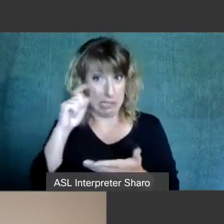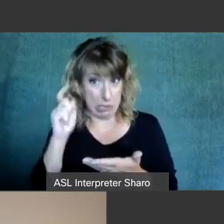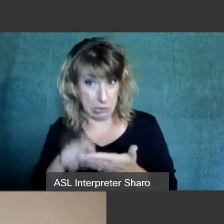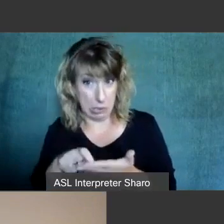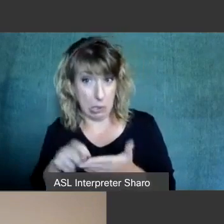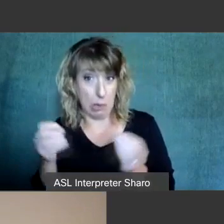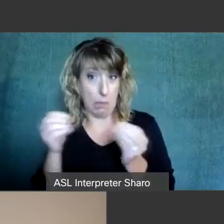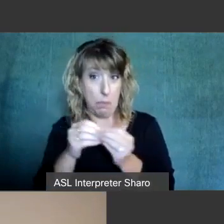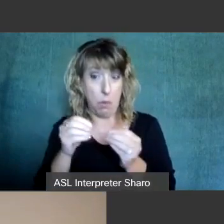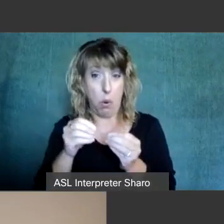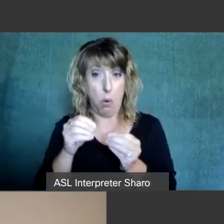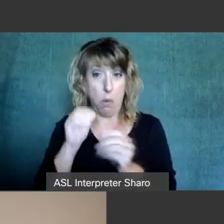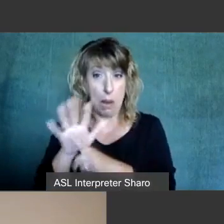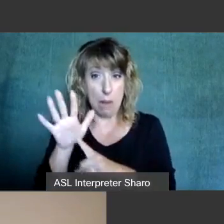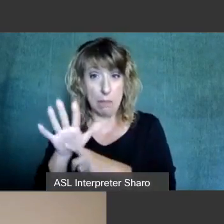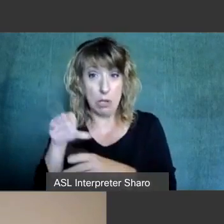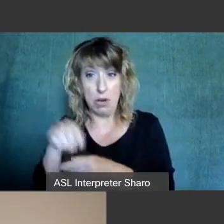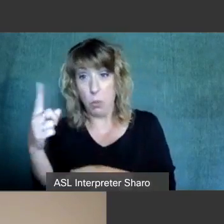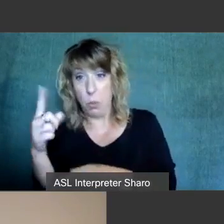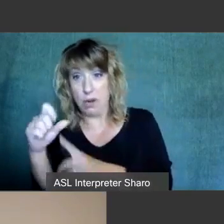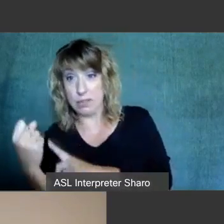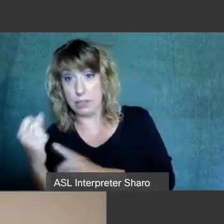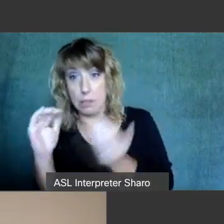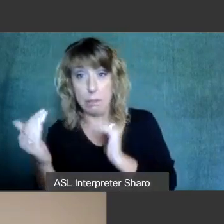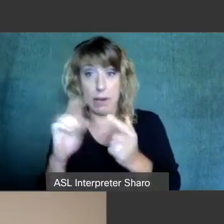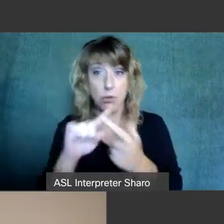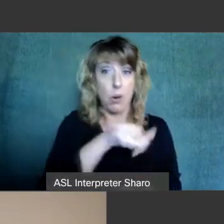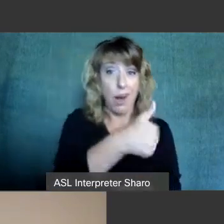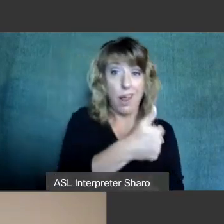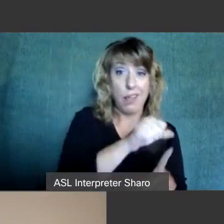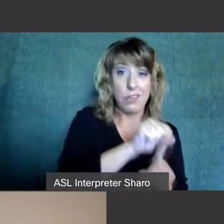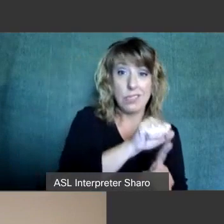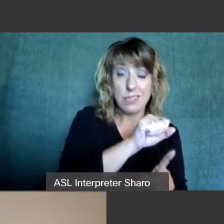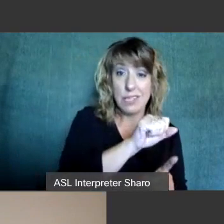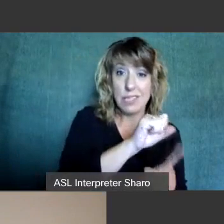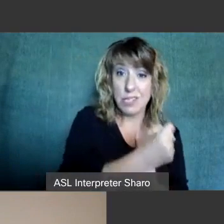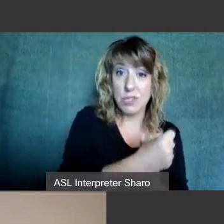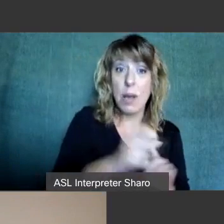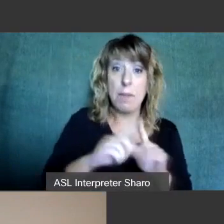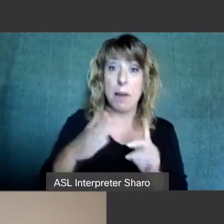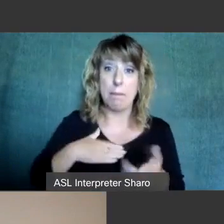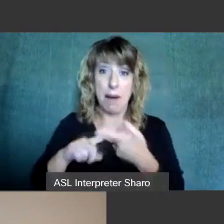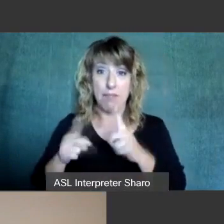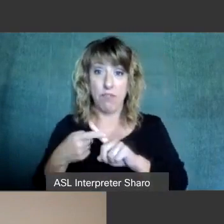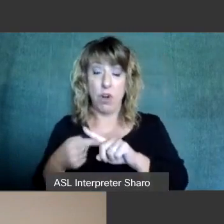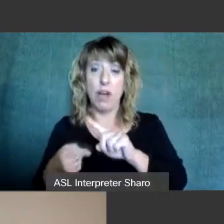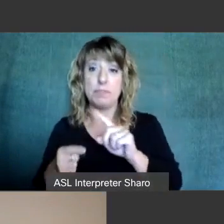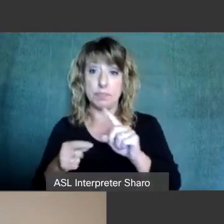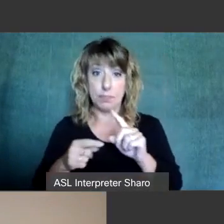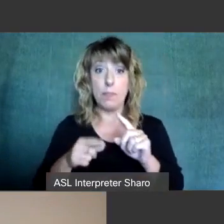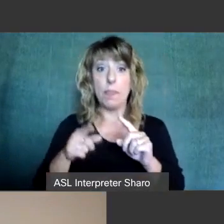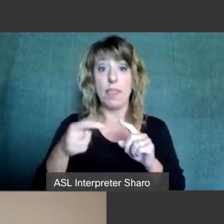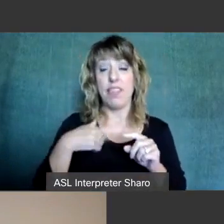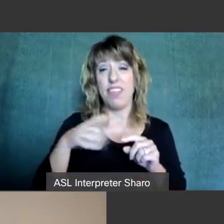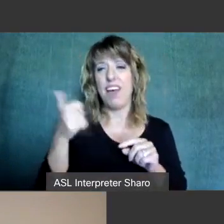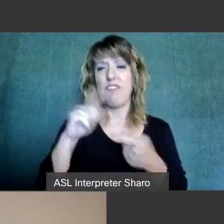is more prevalent in that situation um my friend on the other side of the state i was talking to you about